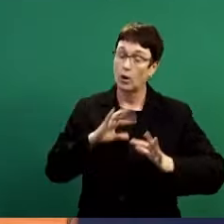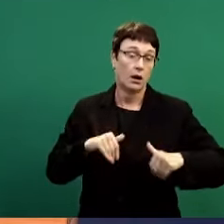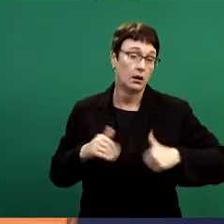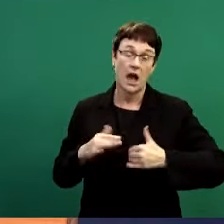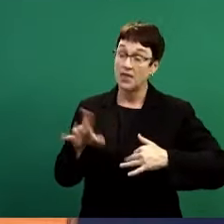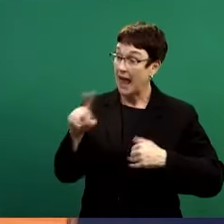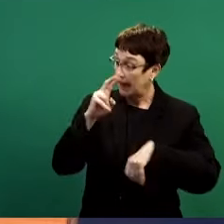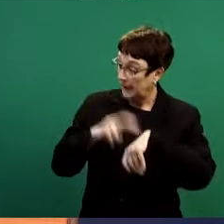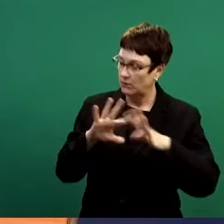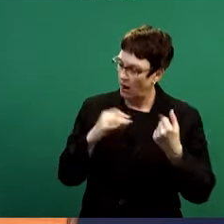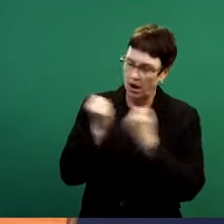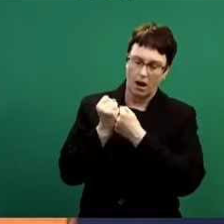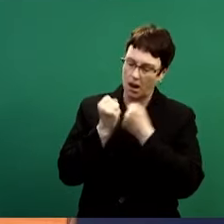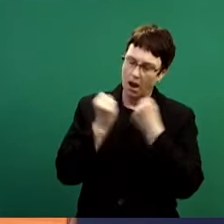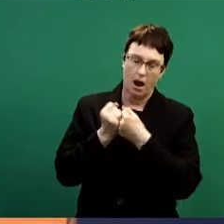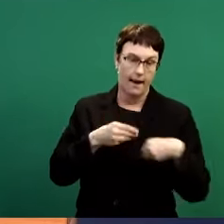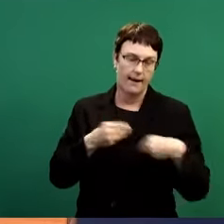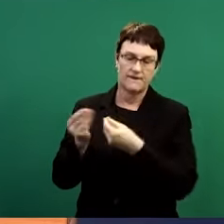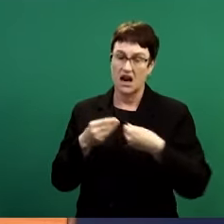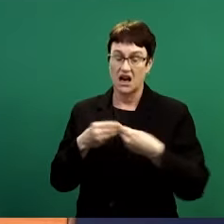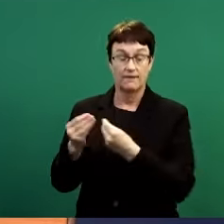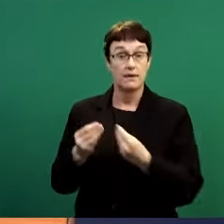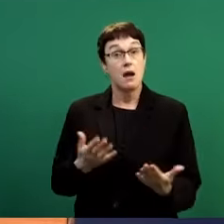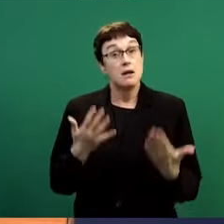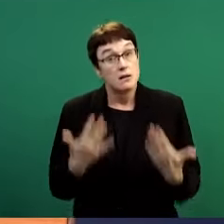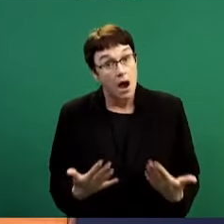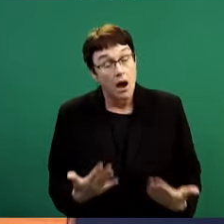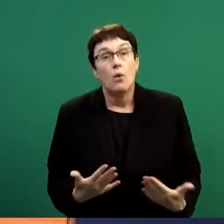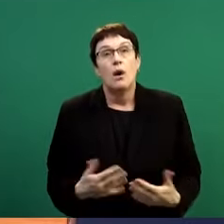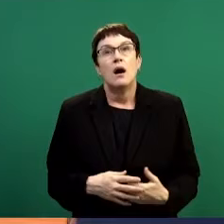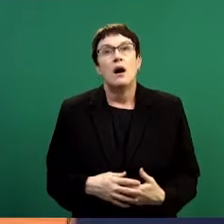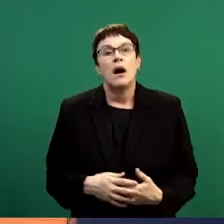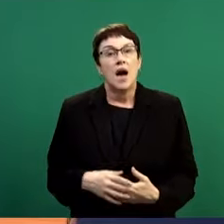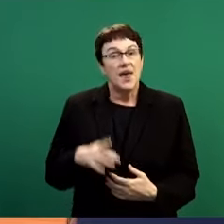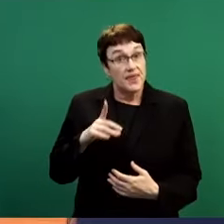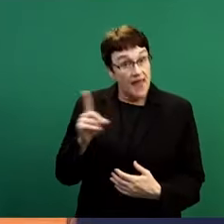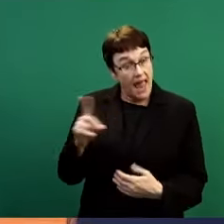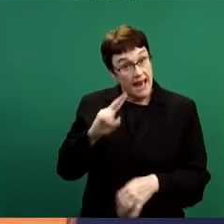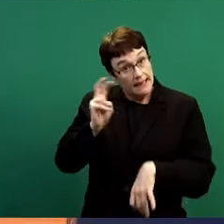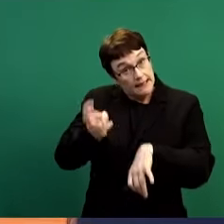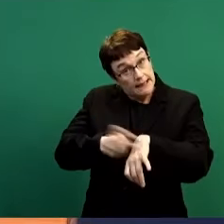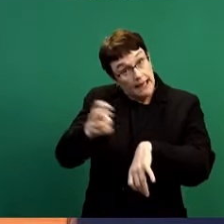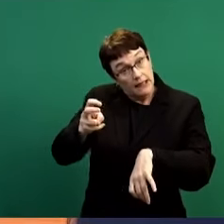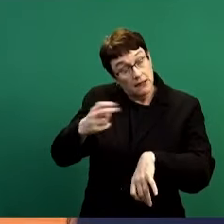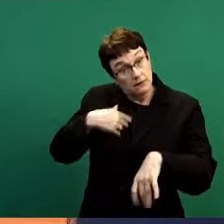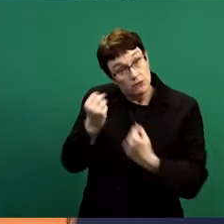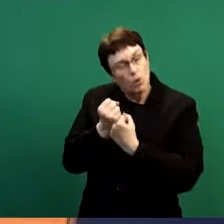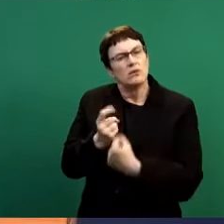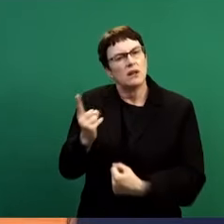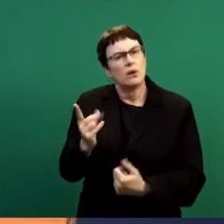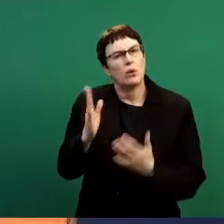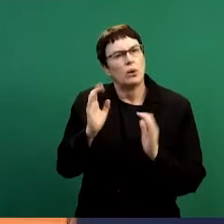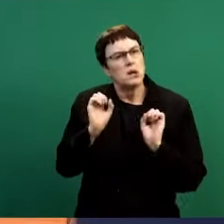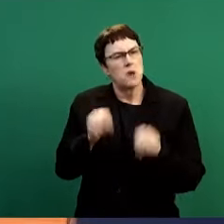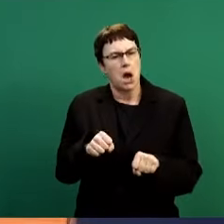assistance they require. Should they require any further assistance from us, they will get it. But they